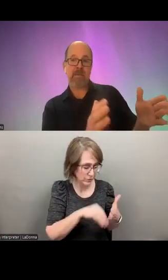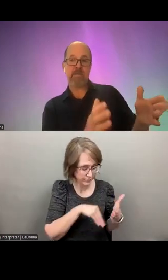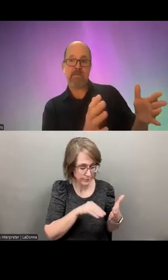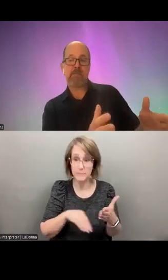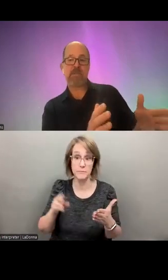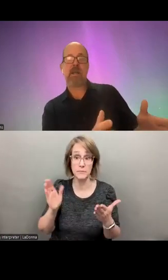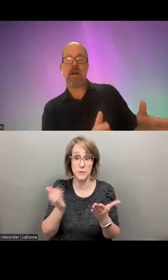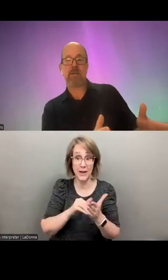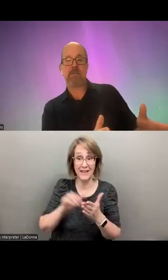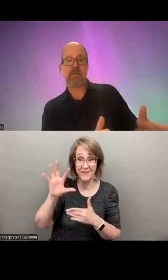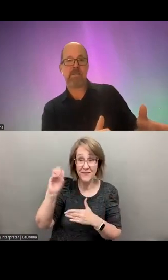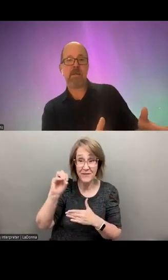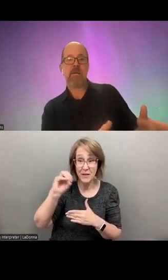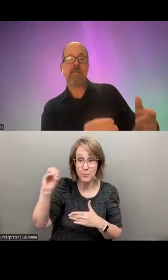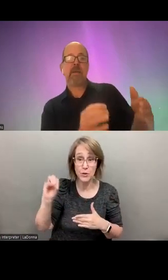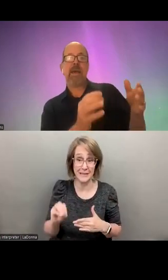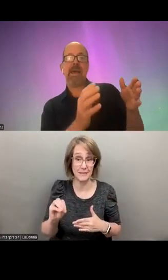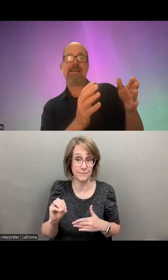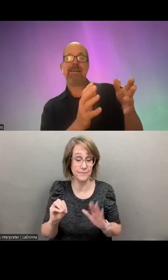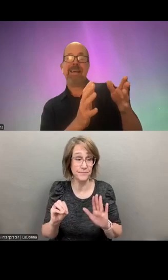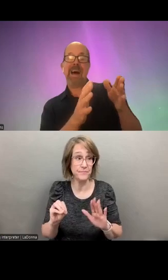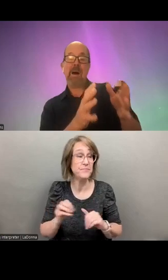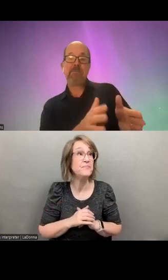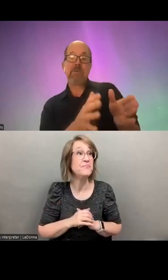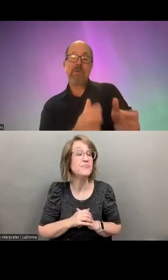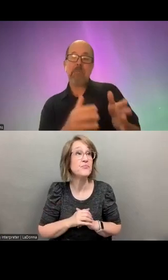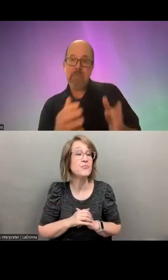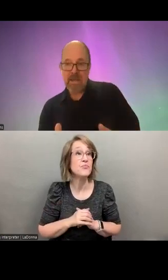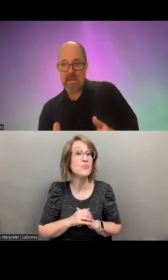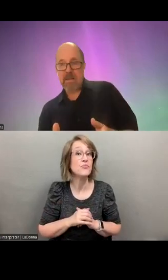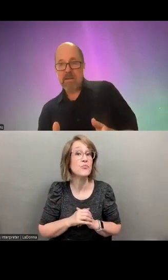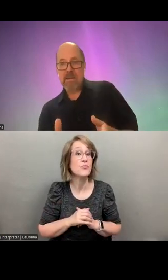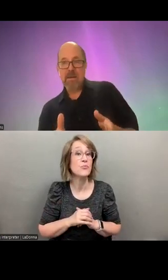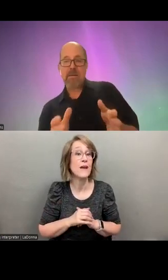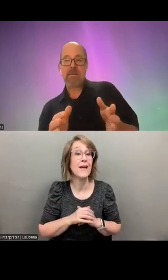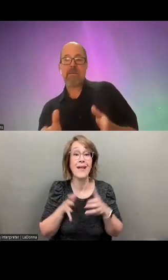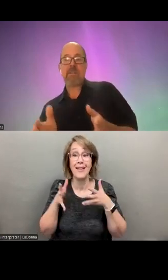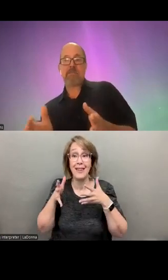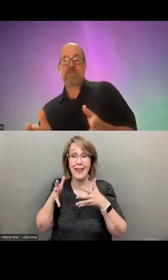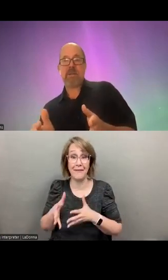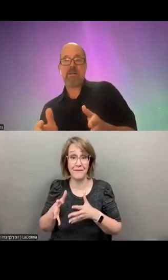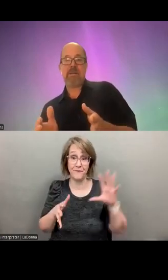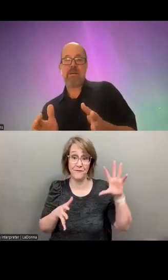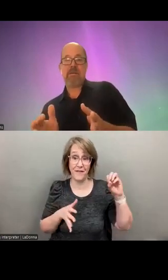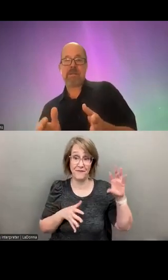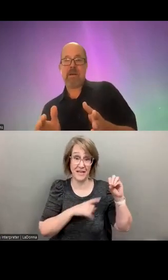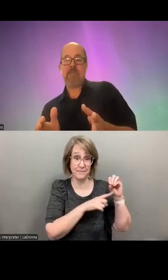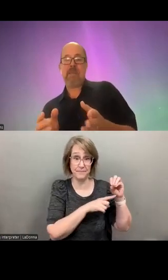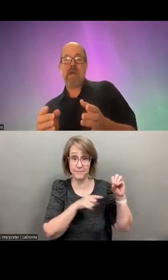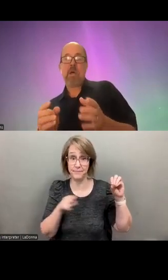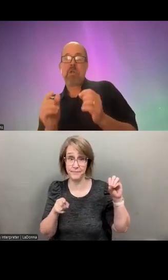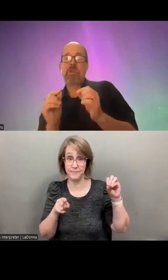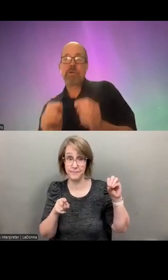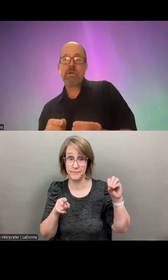about half, that's 50% occupancy. And of the remaining 50% of